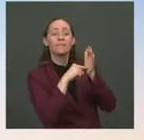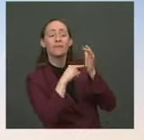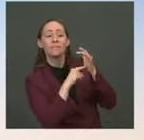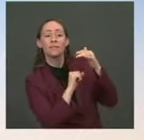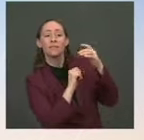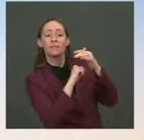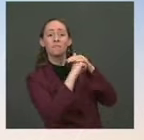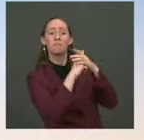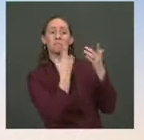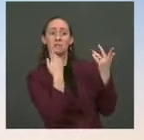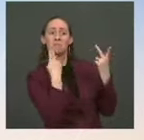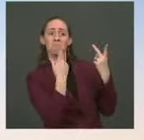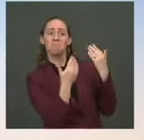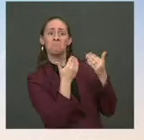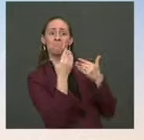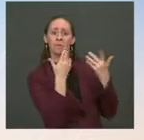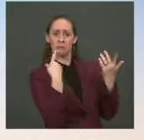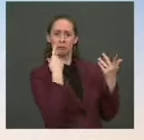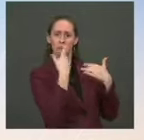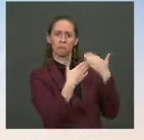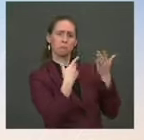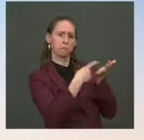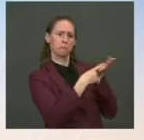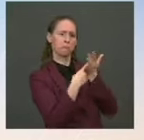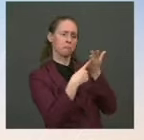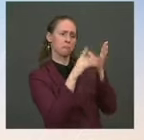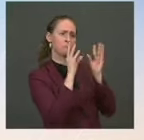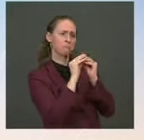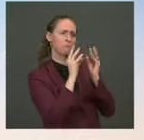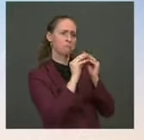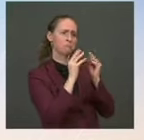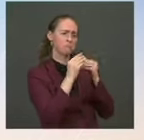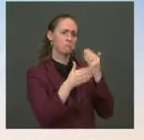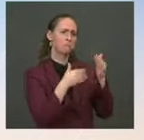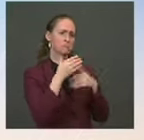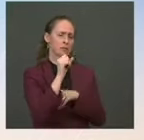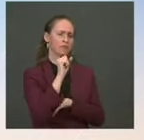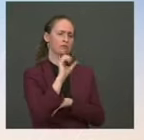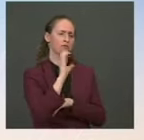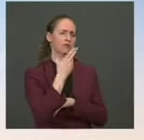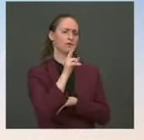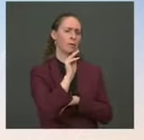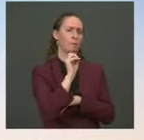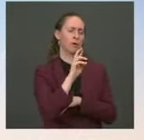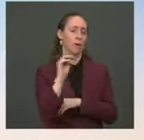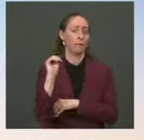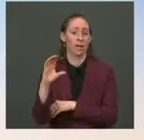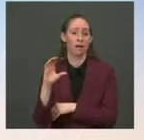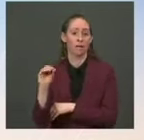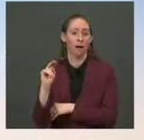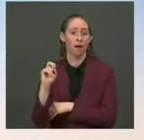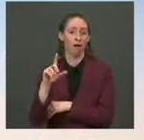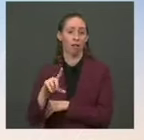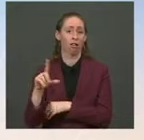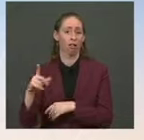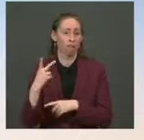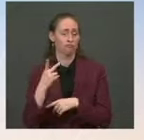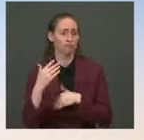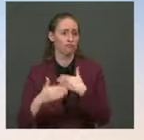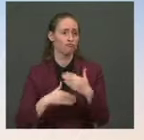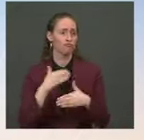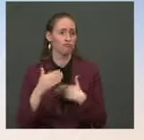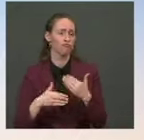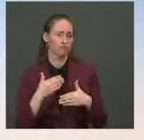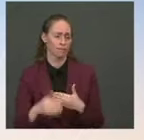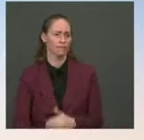Senator McConnell. And what his hope is, is that we can, through regular order, raise the debt limit, as has been done 81 times in the past. So